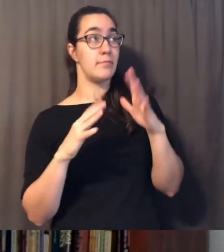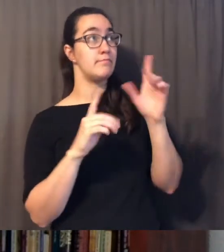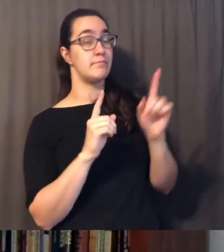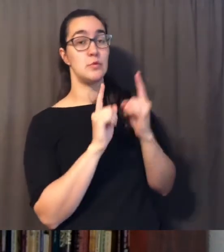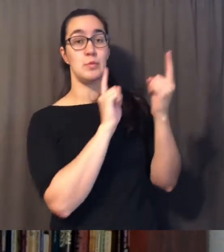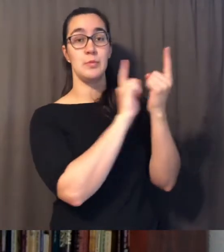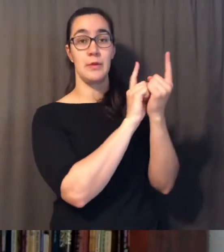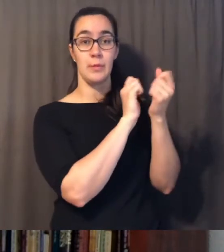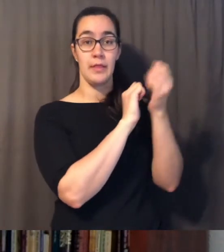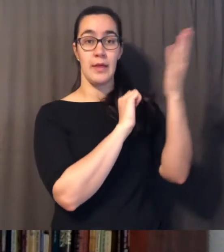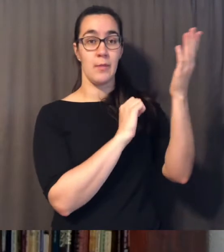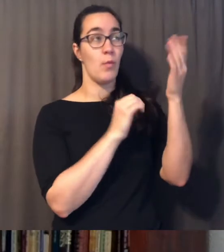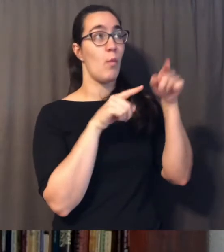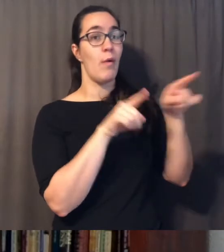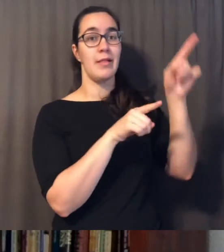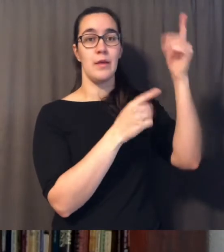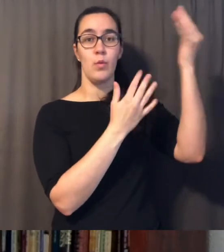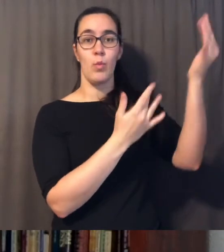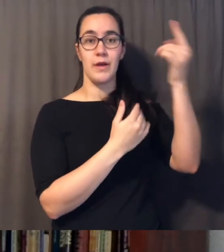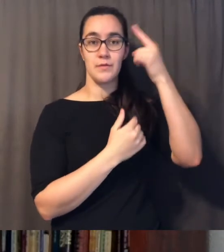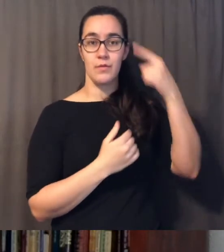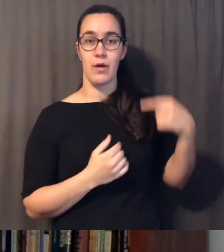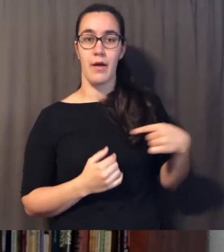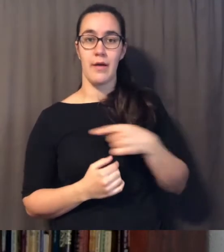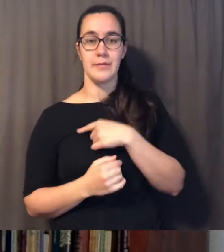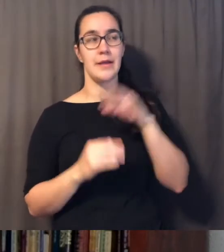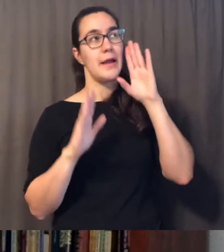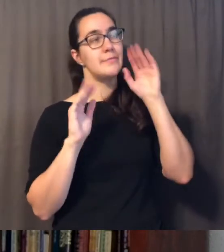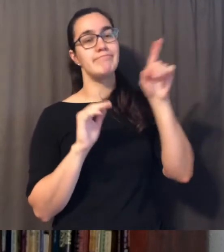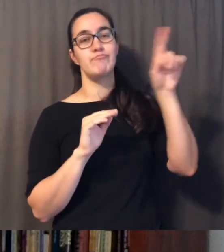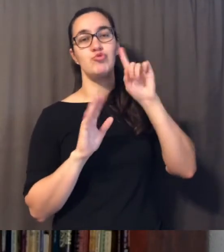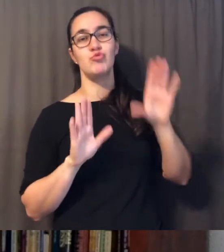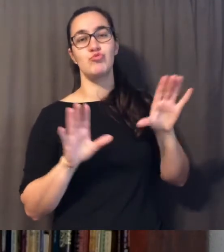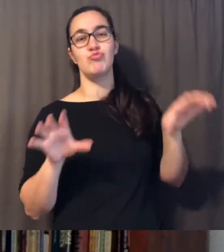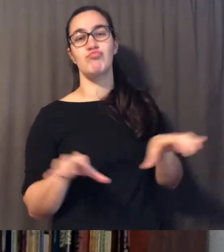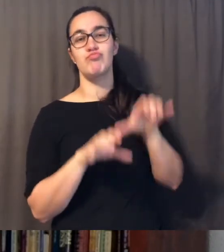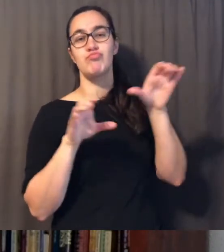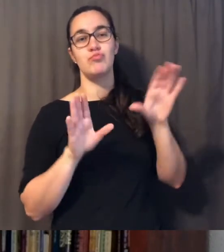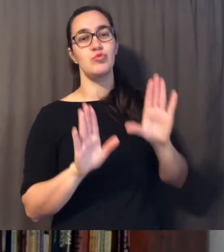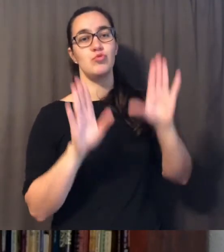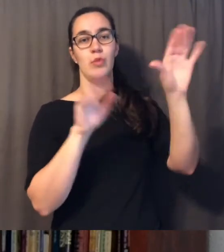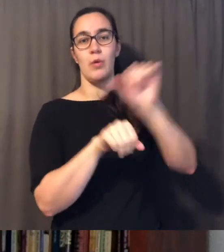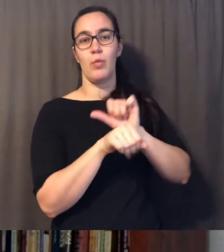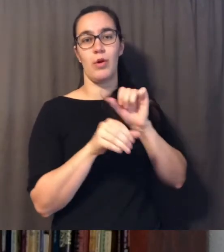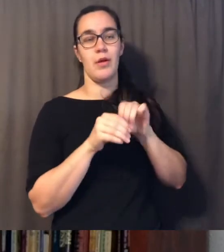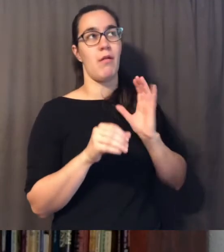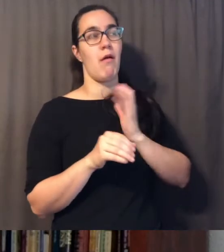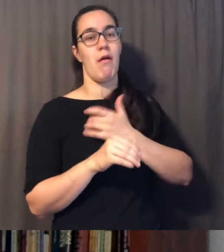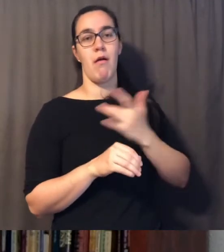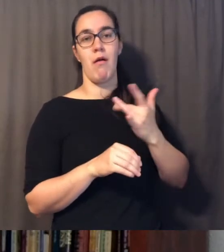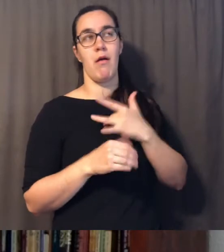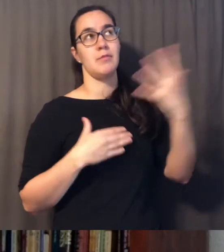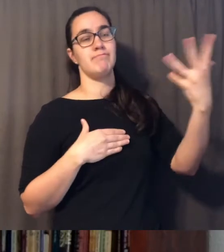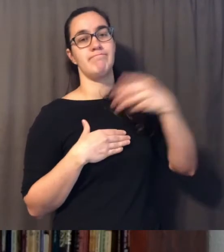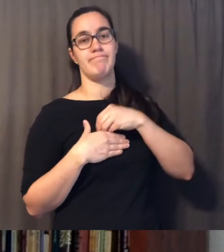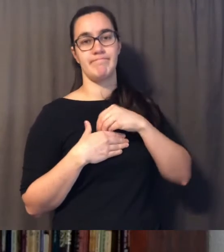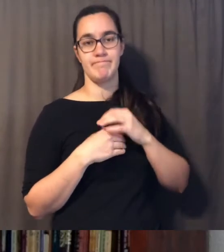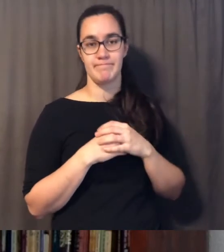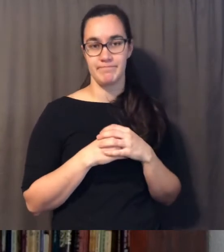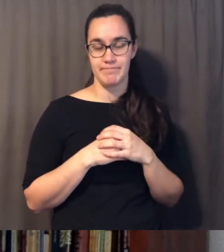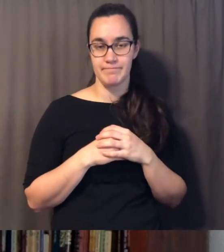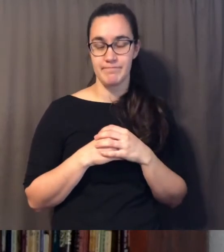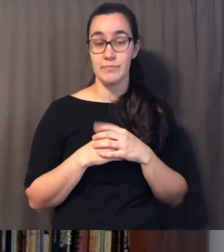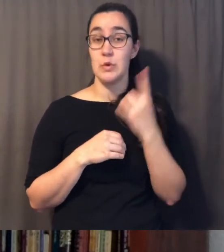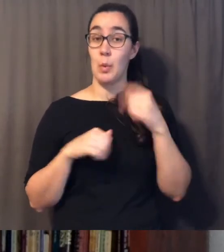i expect him to do great works in our hearts and so the